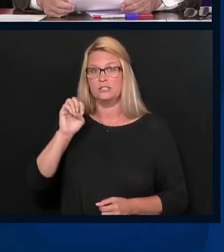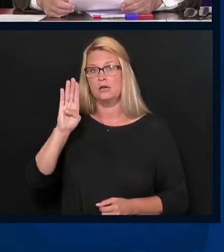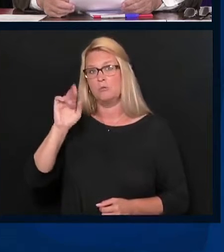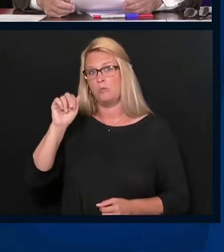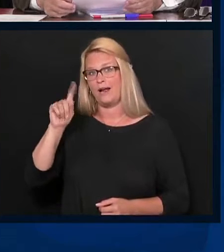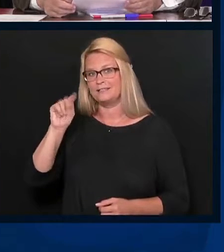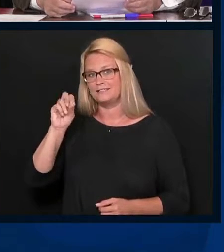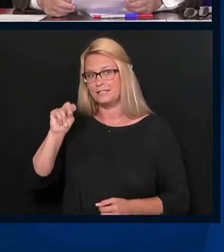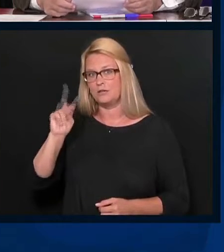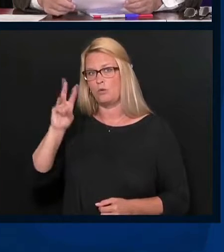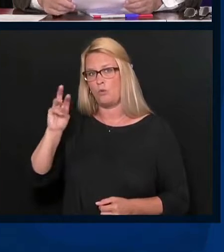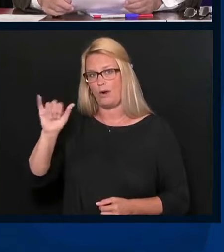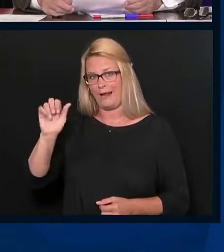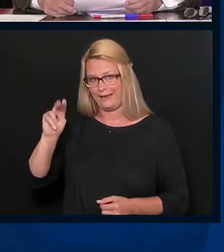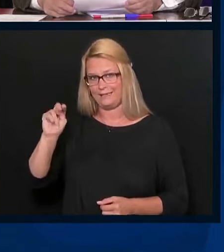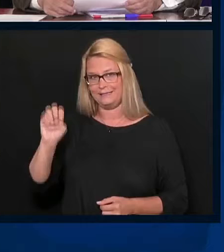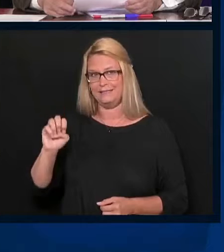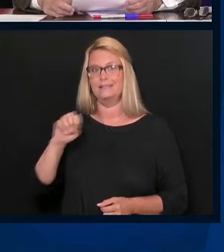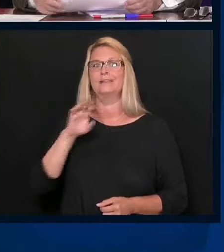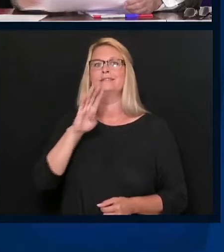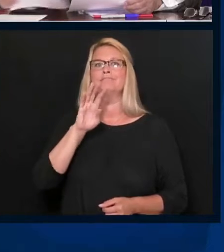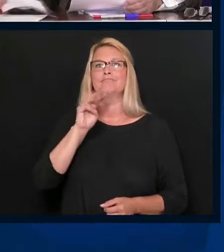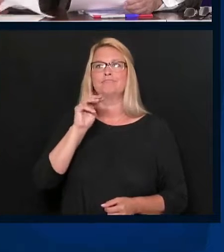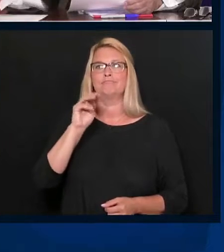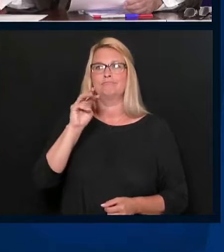Boone, Mingo, and Monroe counties.